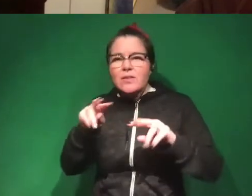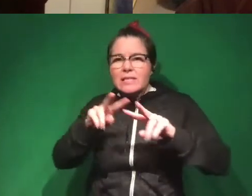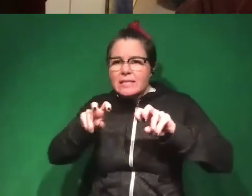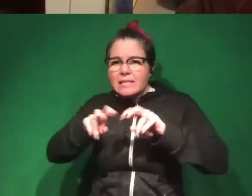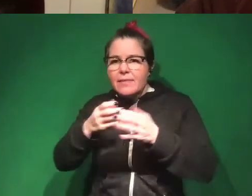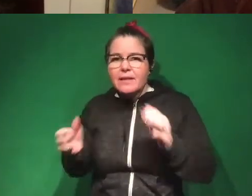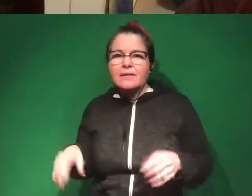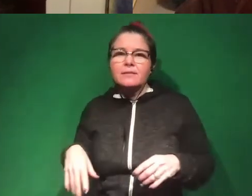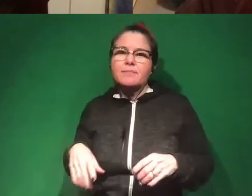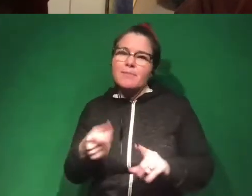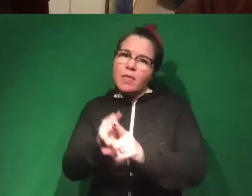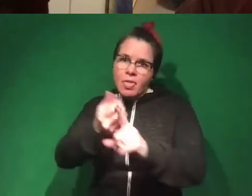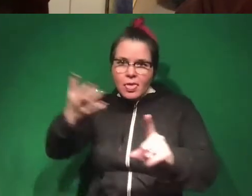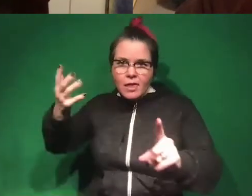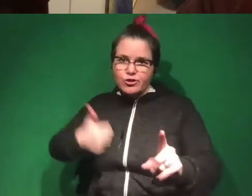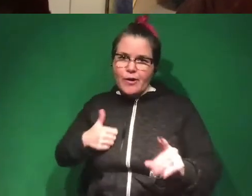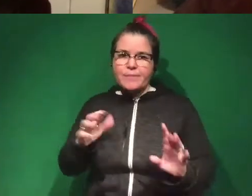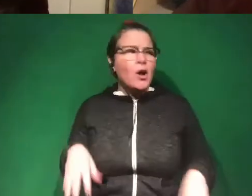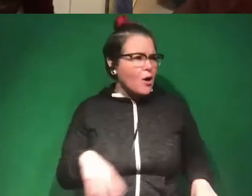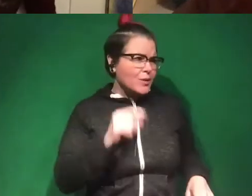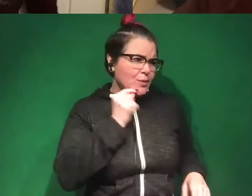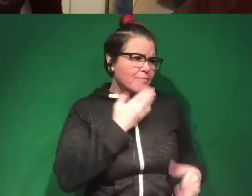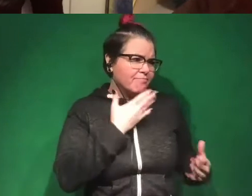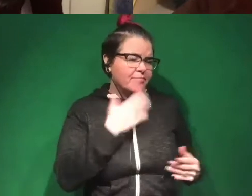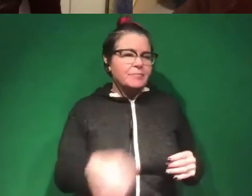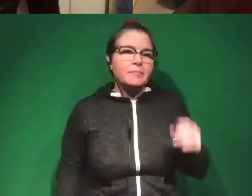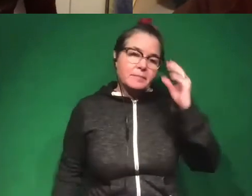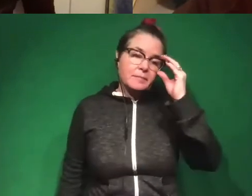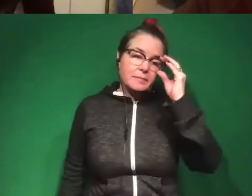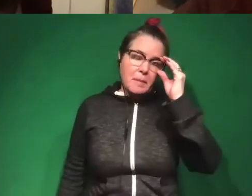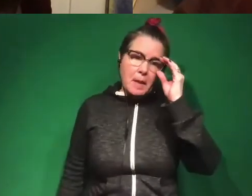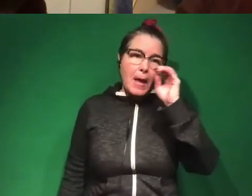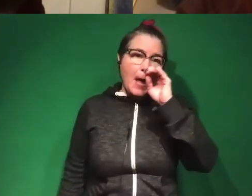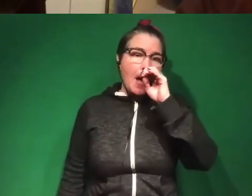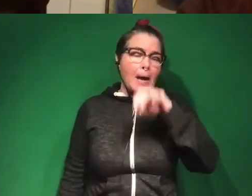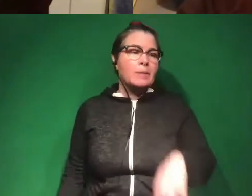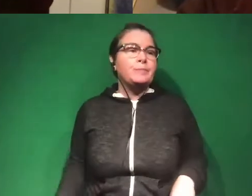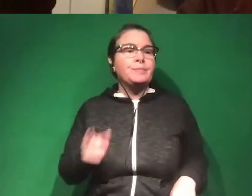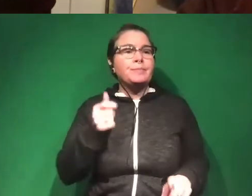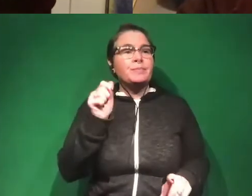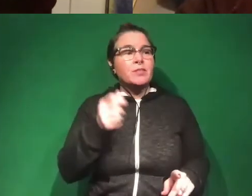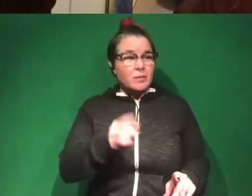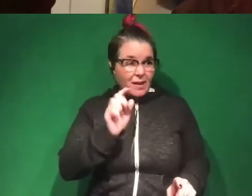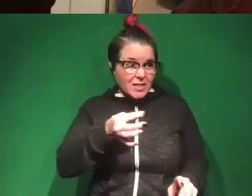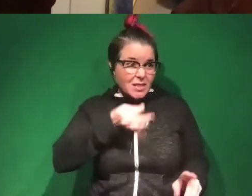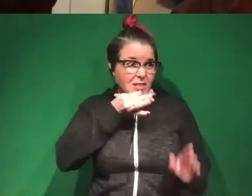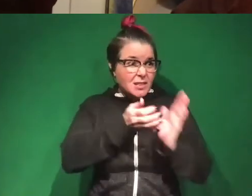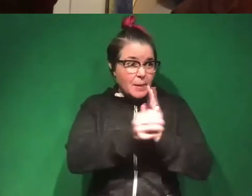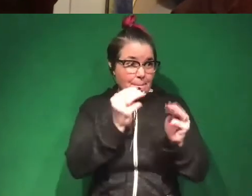of tease things out. That's probably a longer answer than you wanted, but research messages are my favorite. though. That was really awesome. Cool. Do you have to be really good at math to be a political